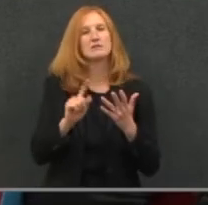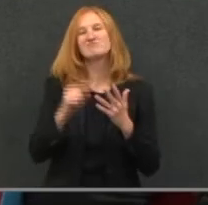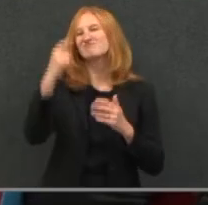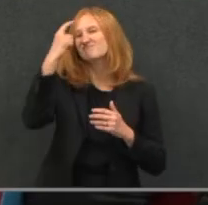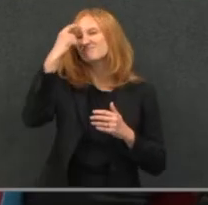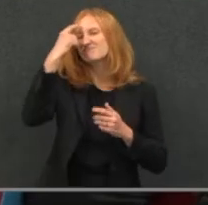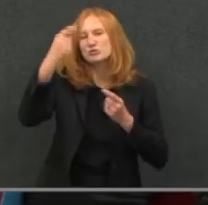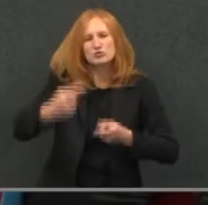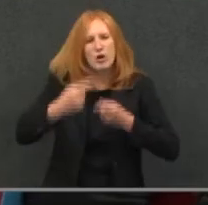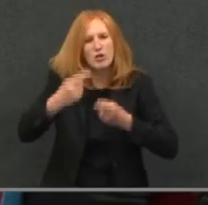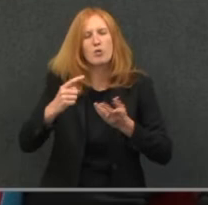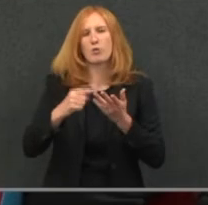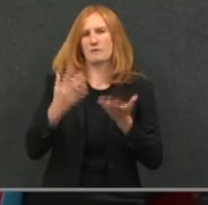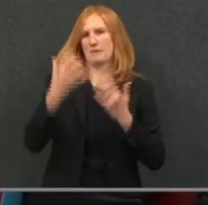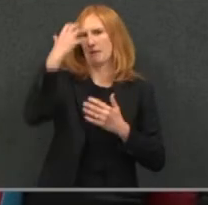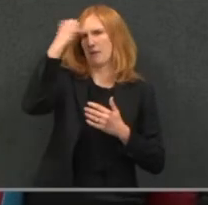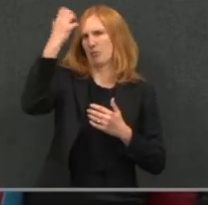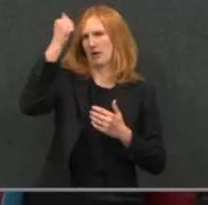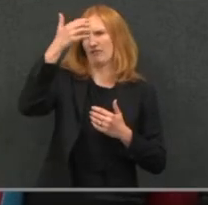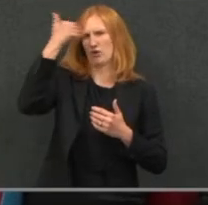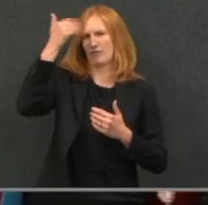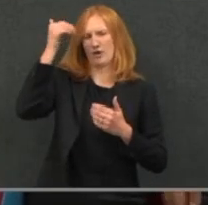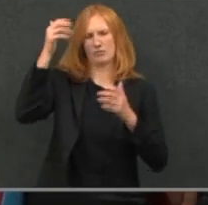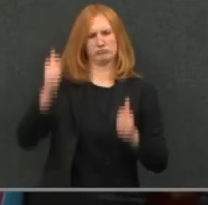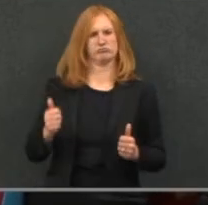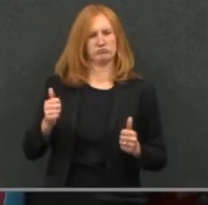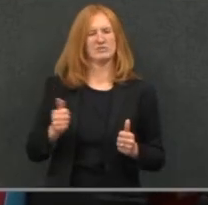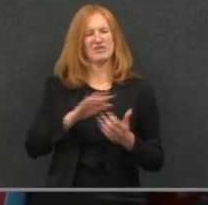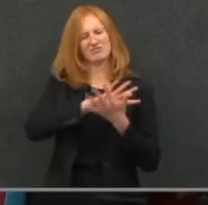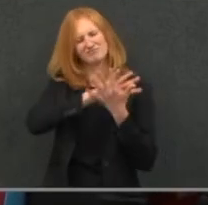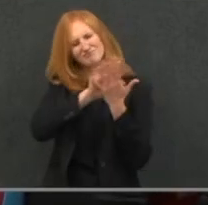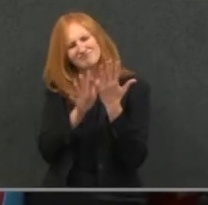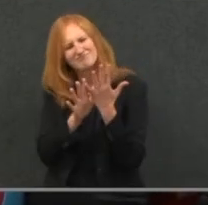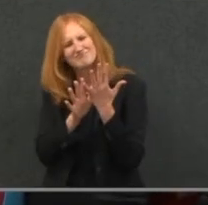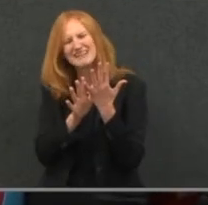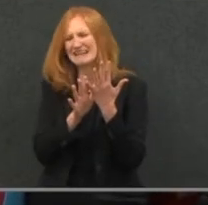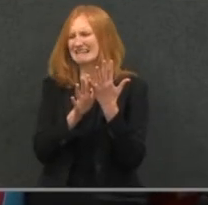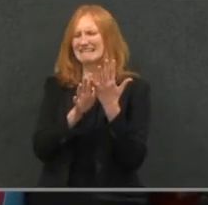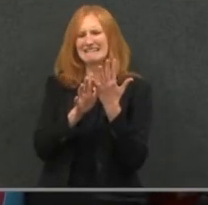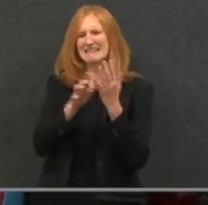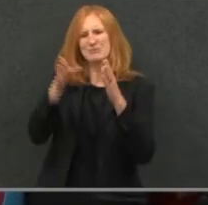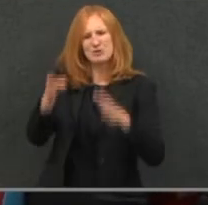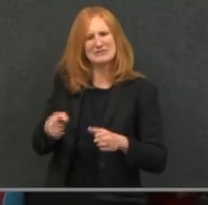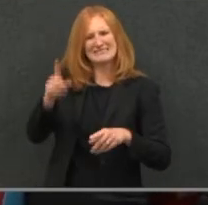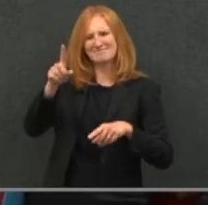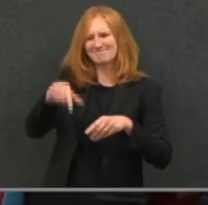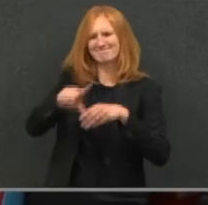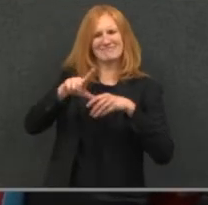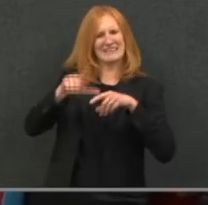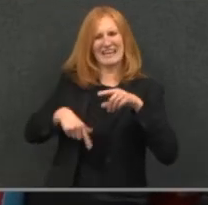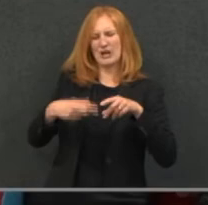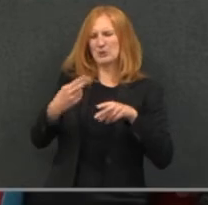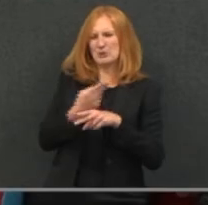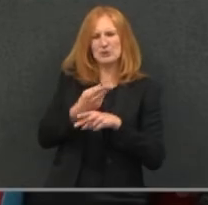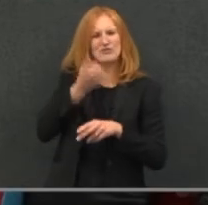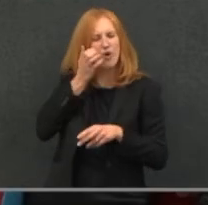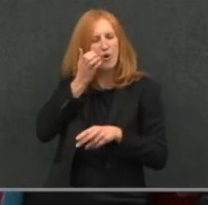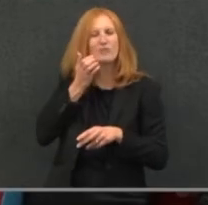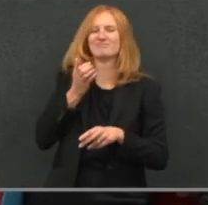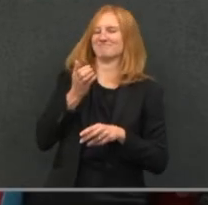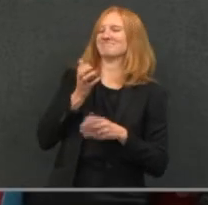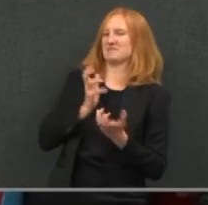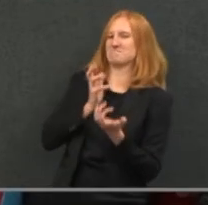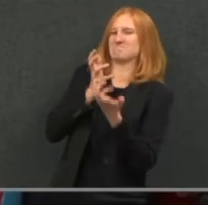difficulty, or memory loss. So, basically any reason you can think that someone would have a hard time using a telephone, we can provide an